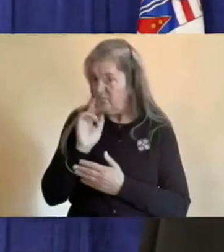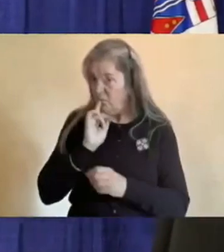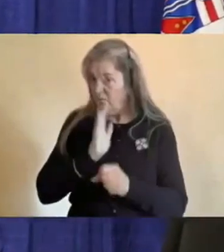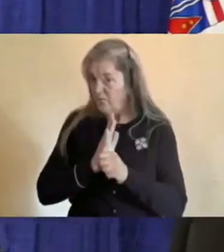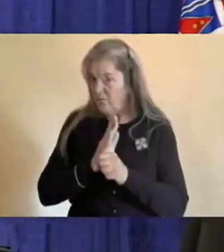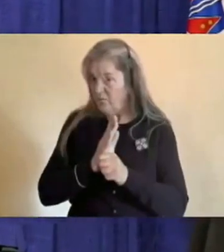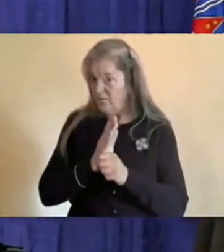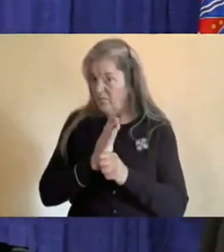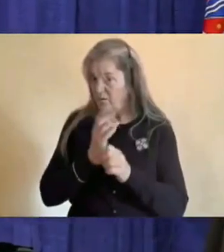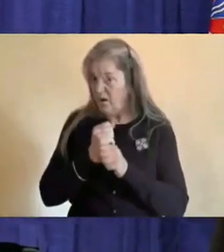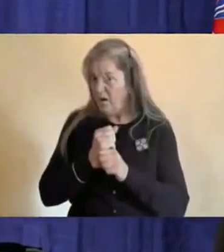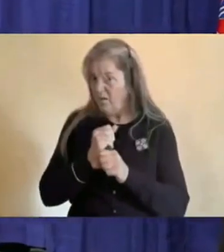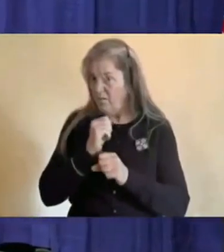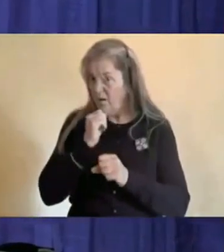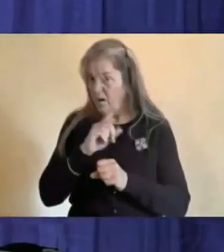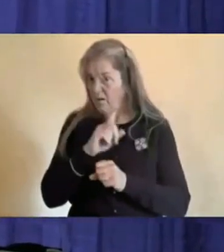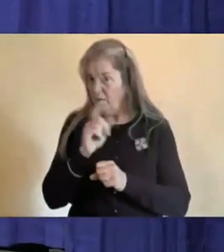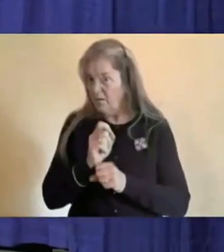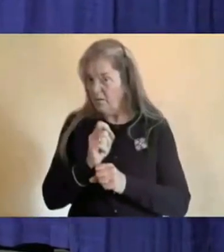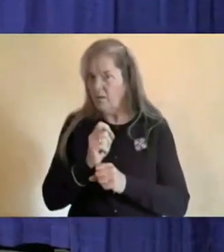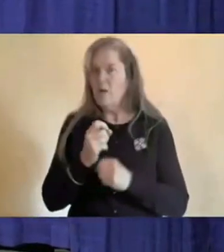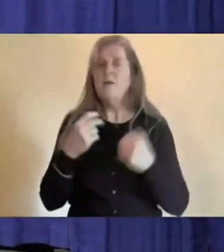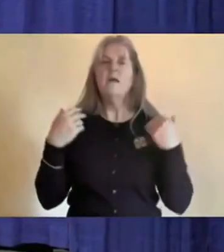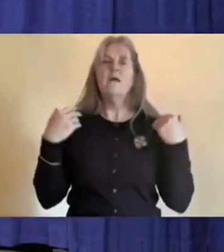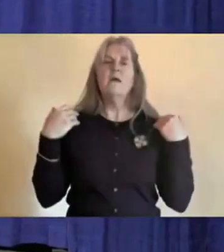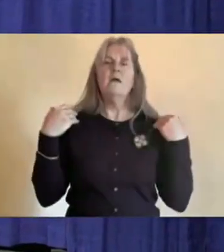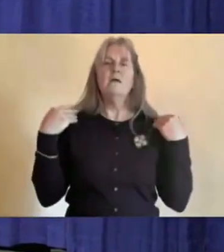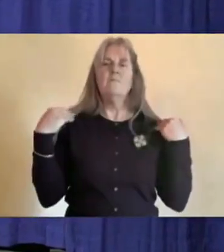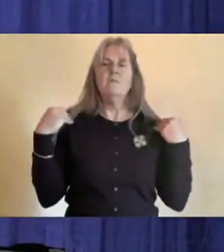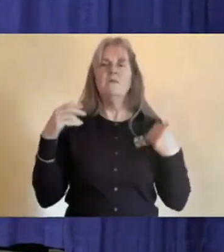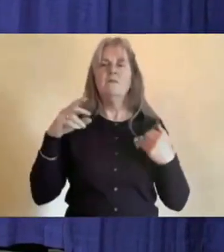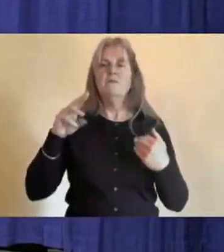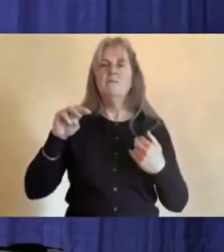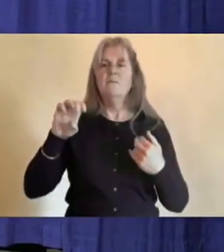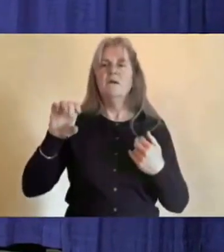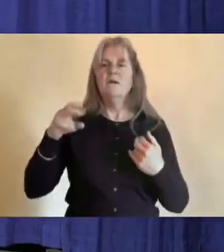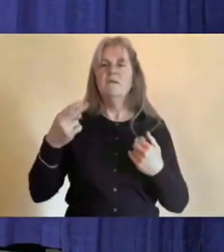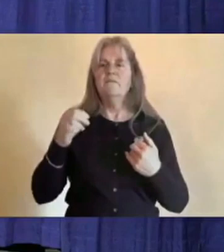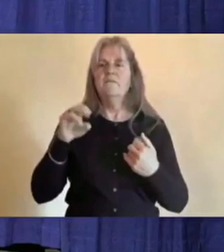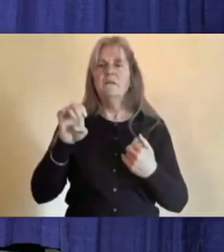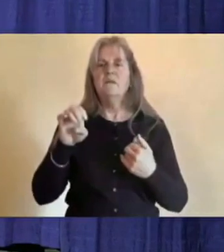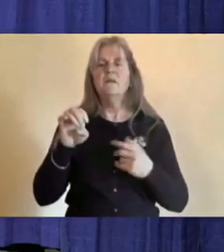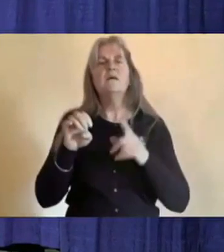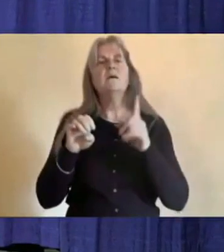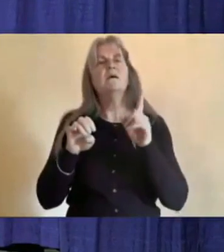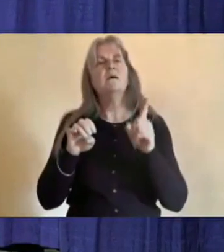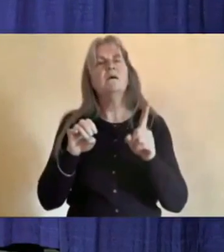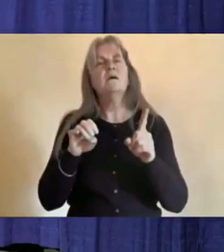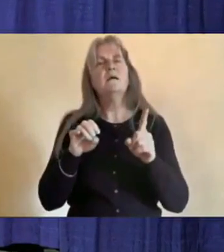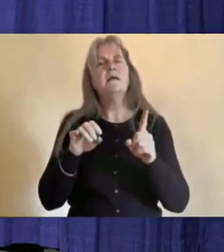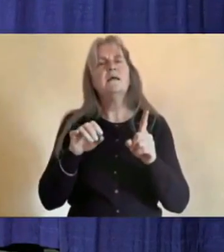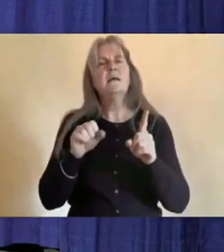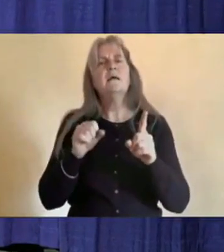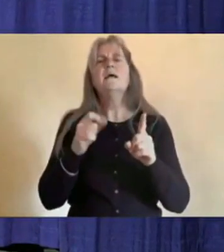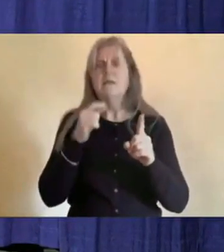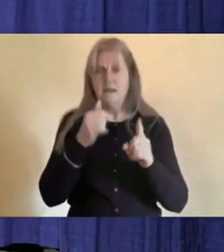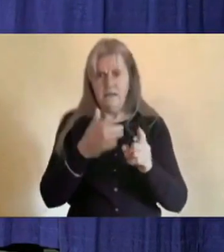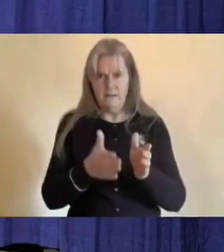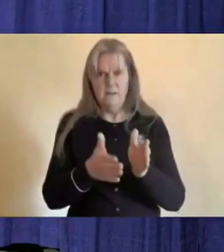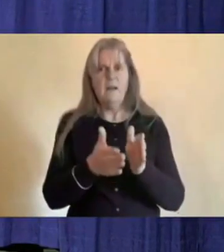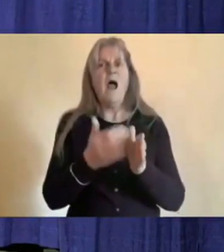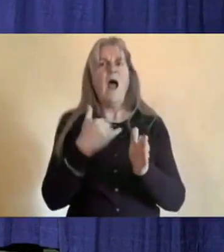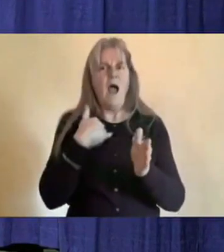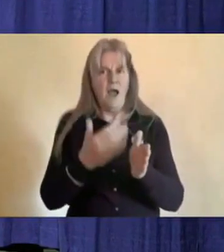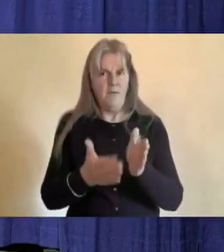Sure, I'll take that question. Thanks, Haley. There has been a request by the service